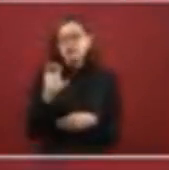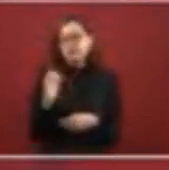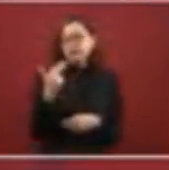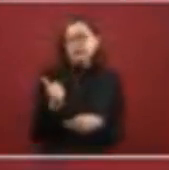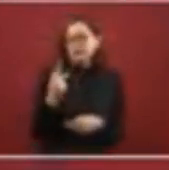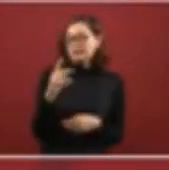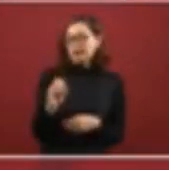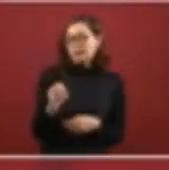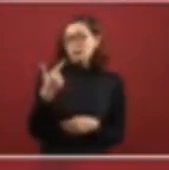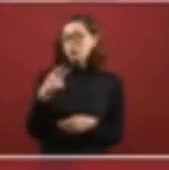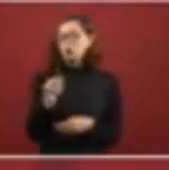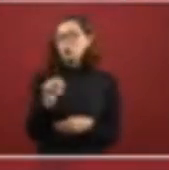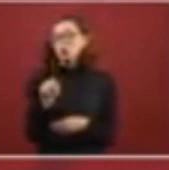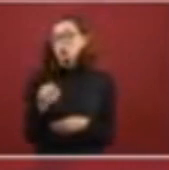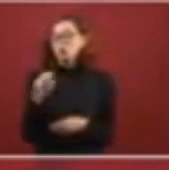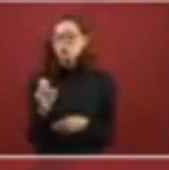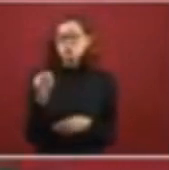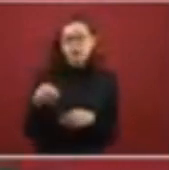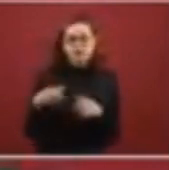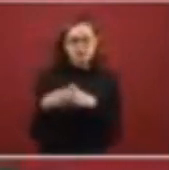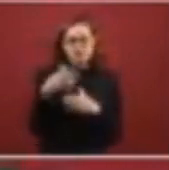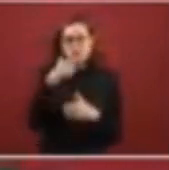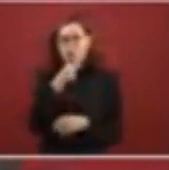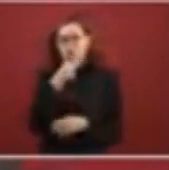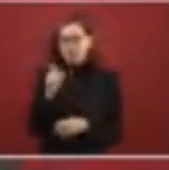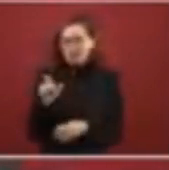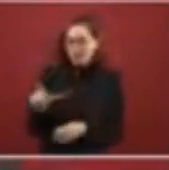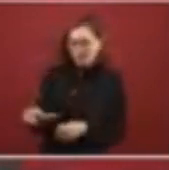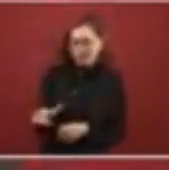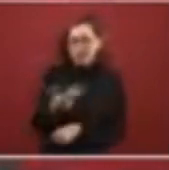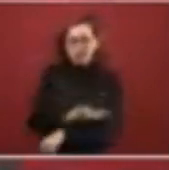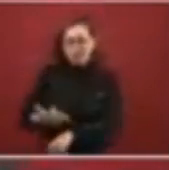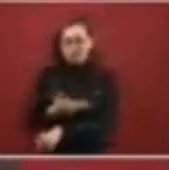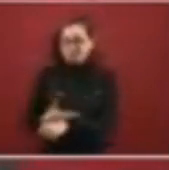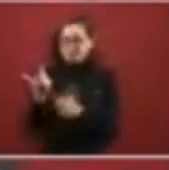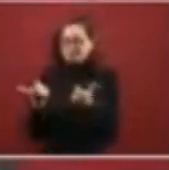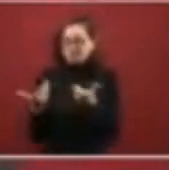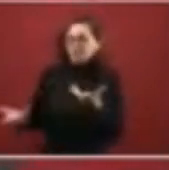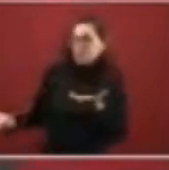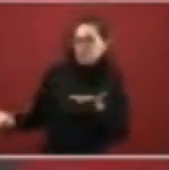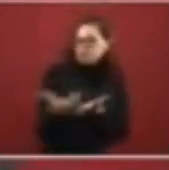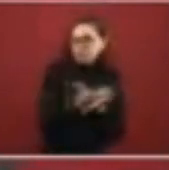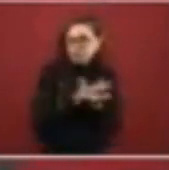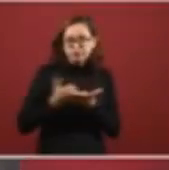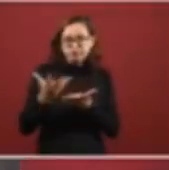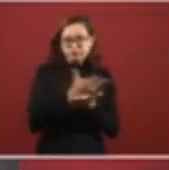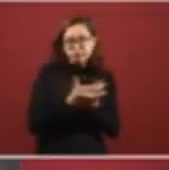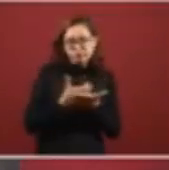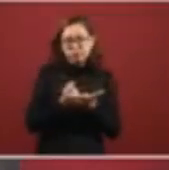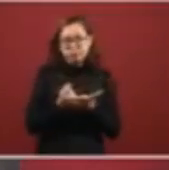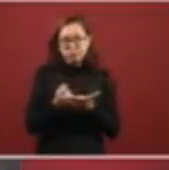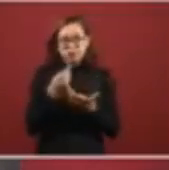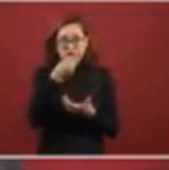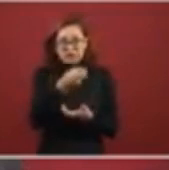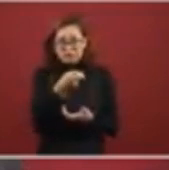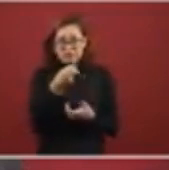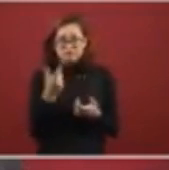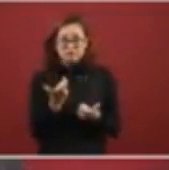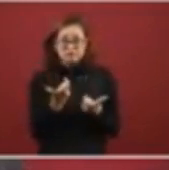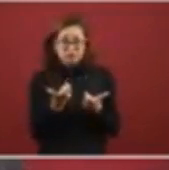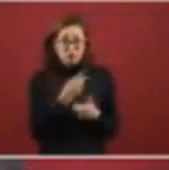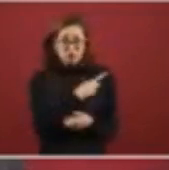the initiatives of Chapo Guzmán. What we've proposed is that they integrate a